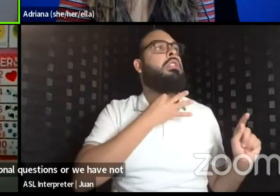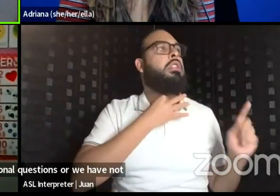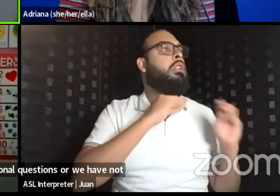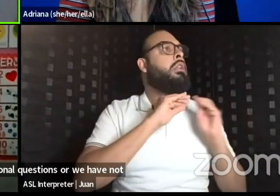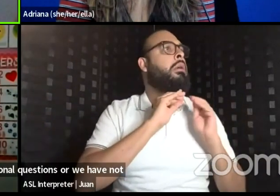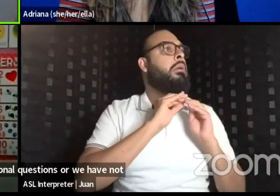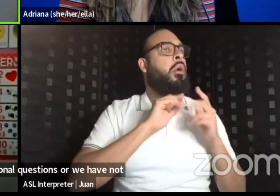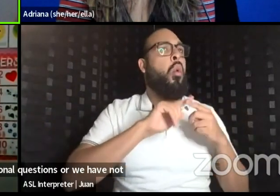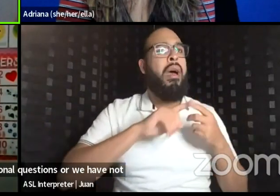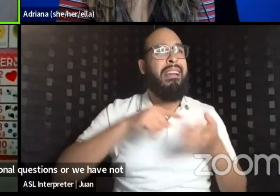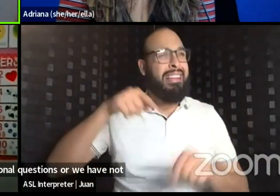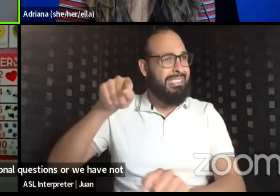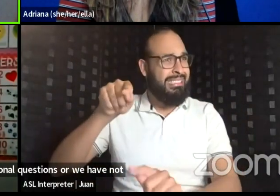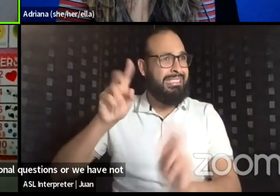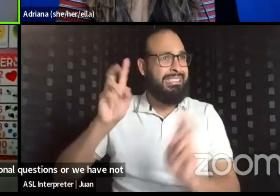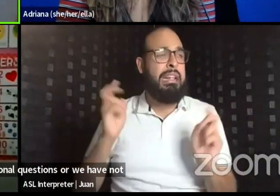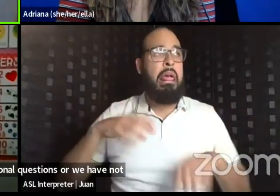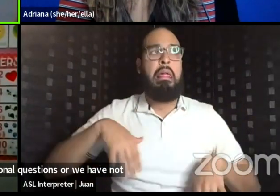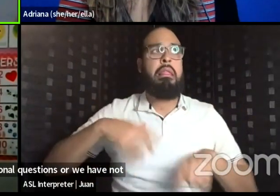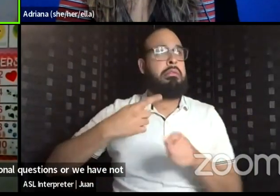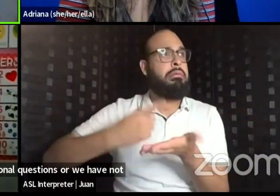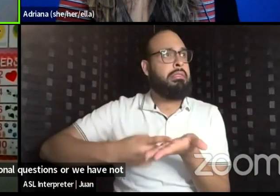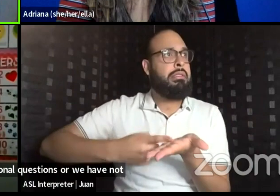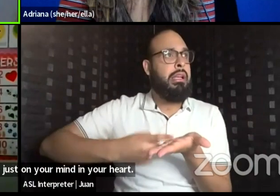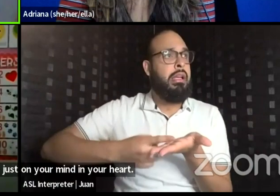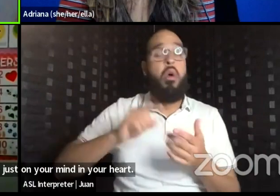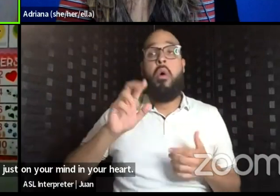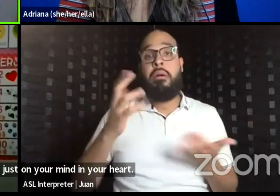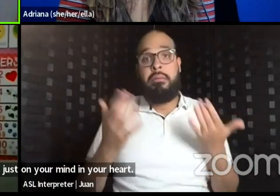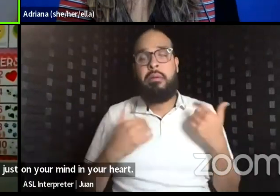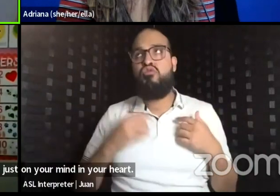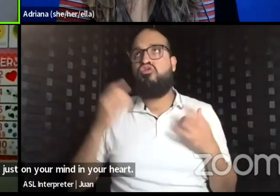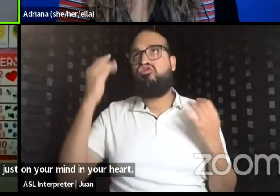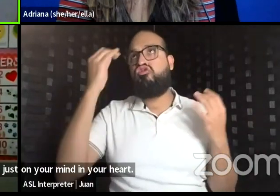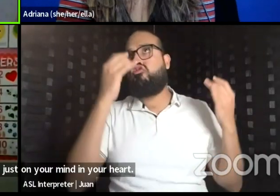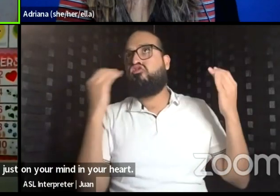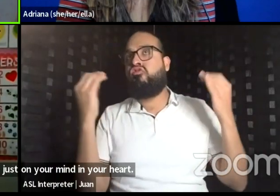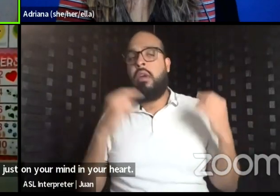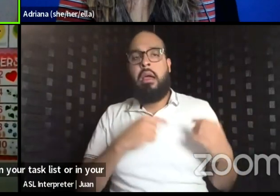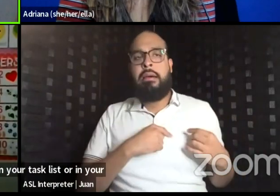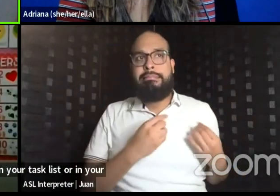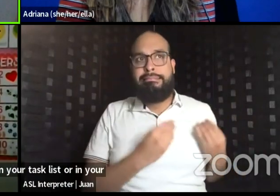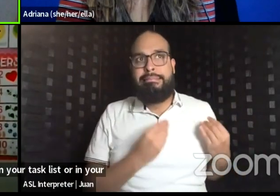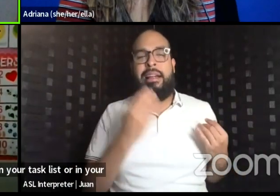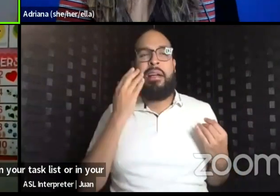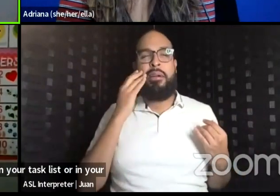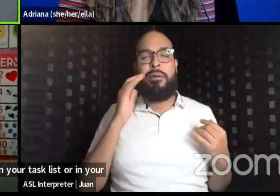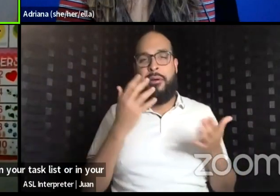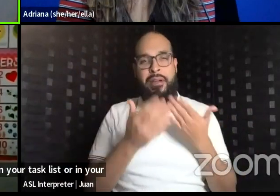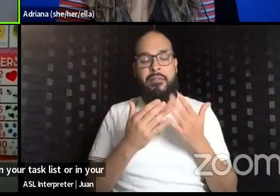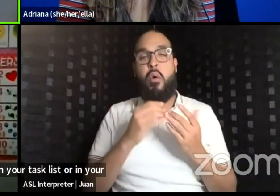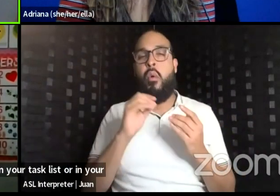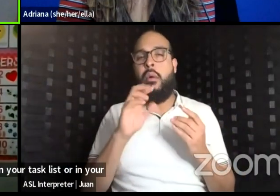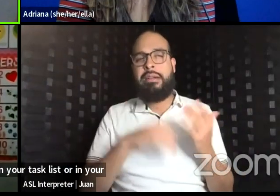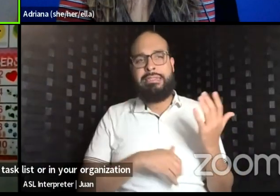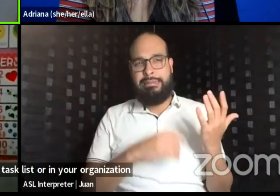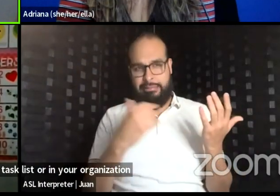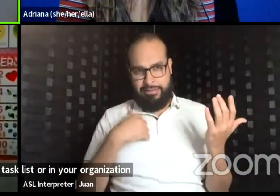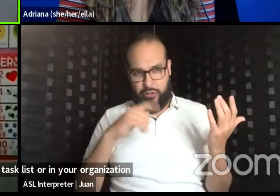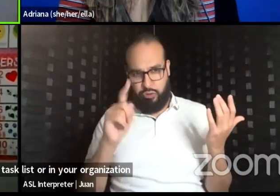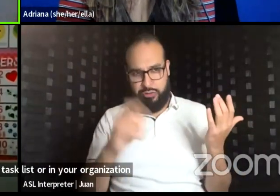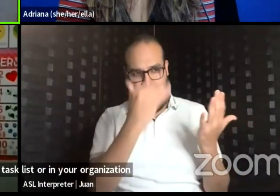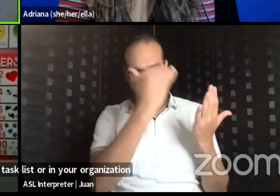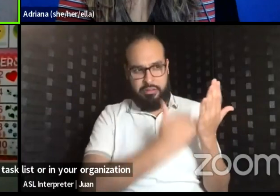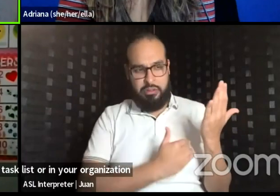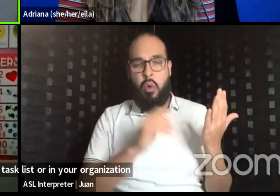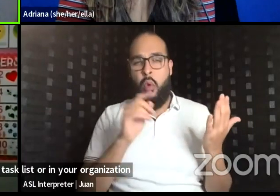it's just on your mind and your heart, or maybe it's on your task list or in your organizational workspace and you want to engage.